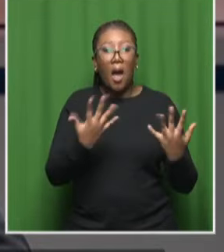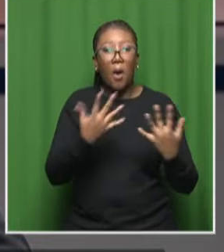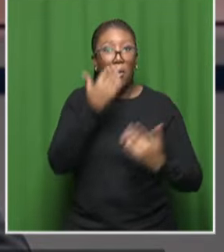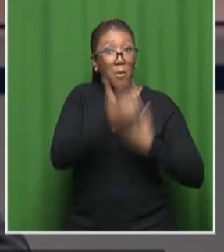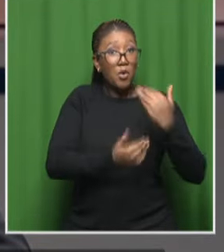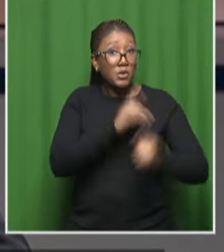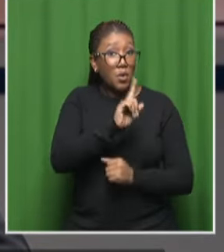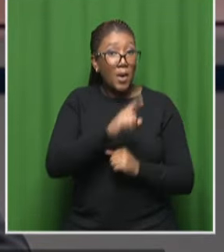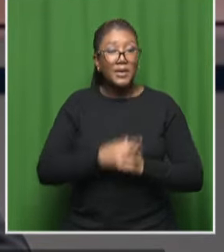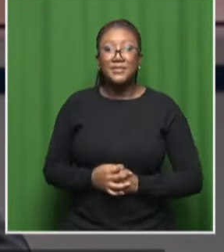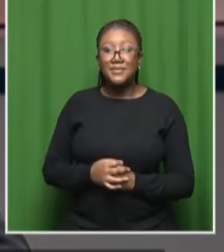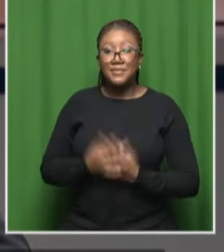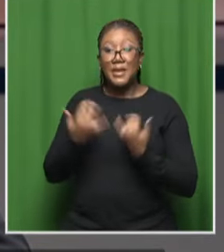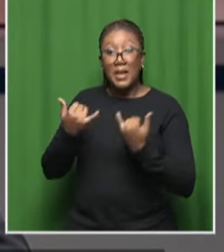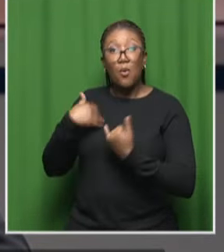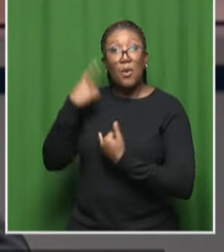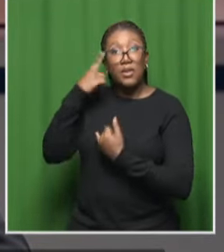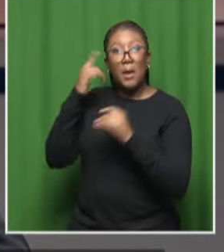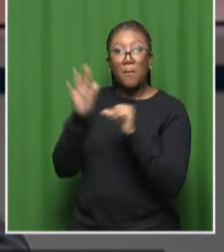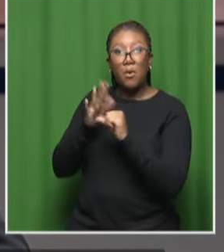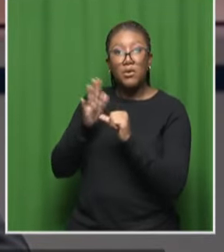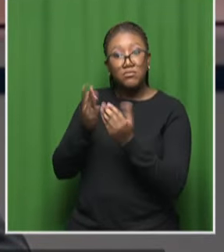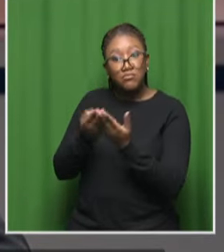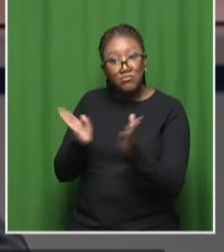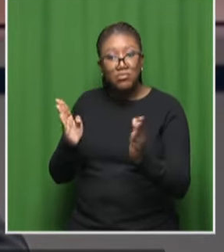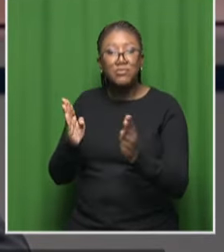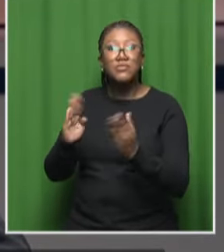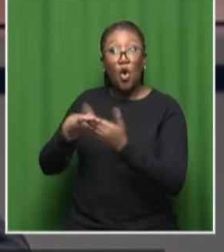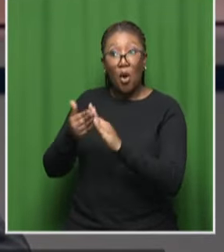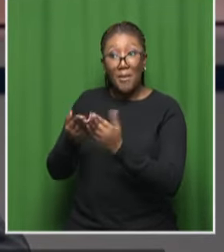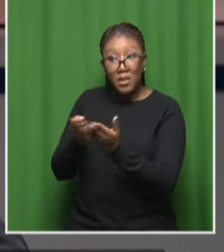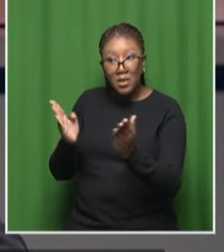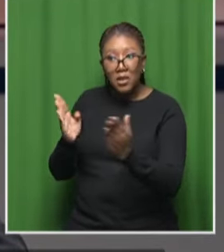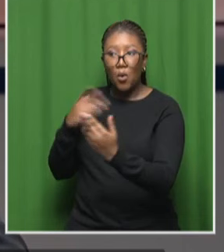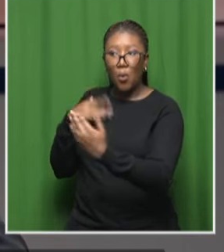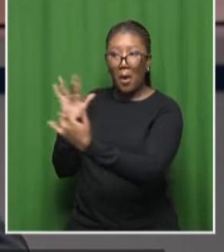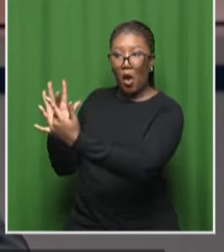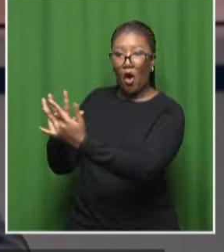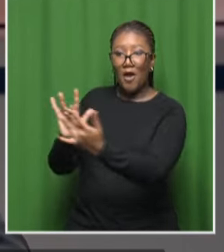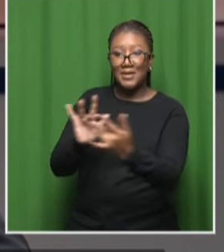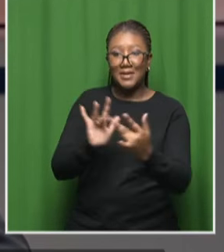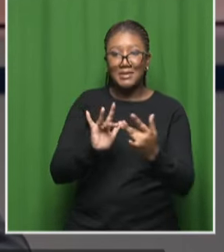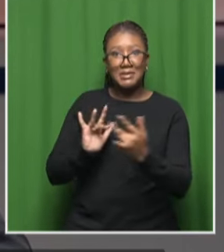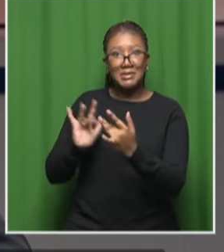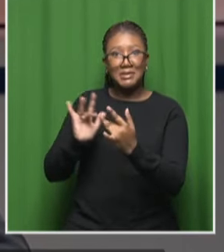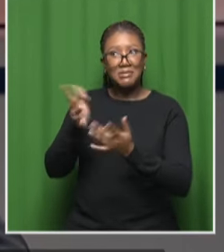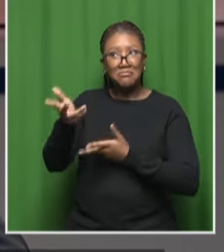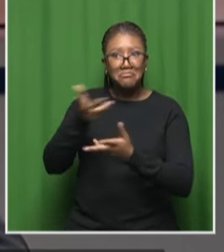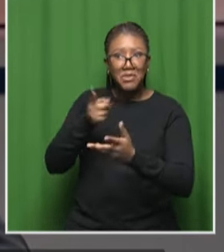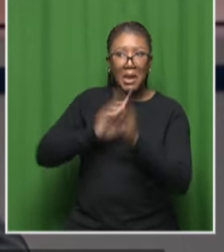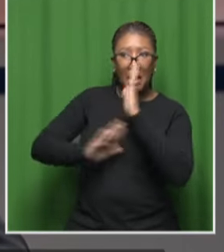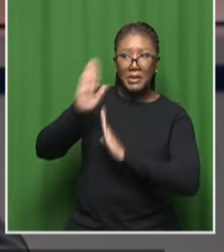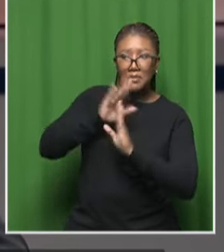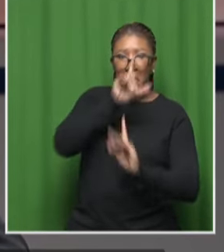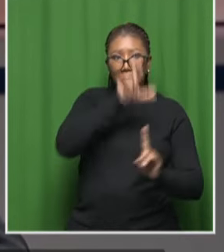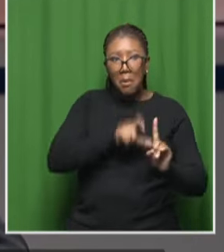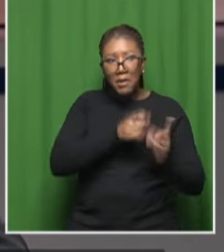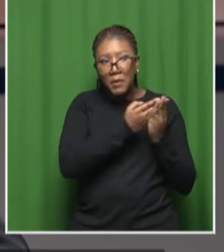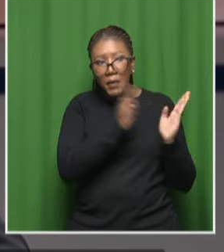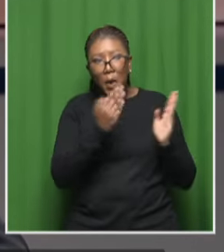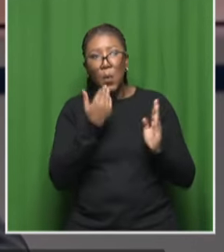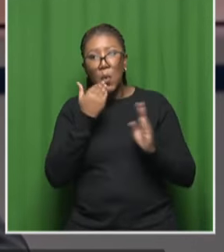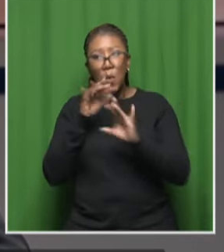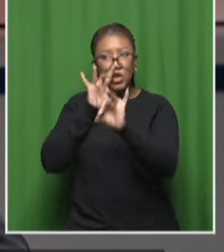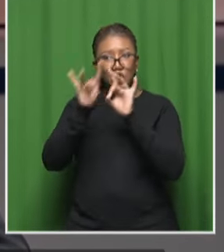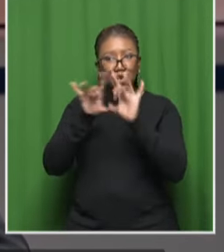the most beautiful thing is that we actually reach out to communities or beneficiaries of the work that these unsung heroes are doing and we say tell us about you know the people that you want